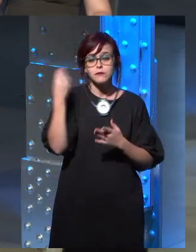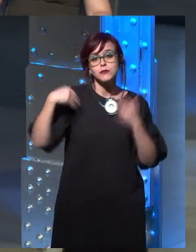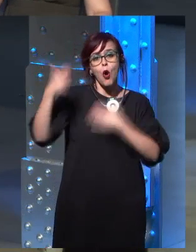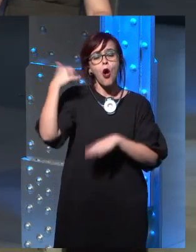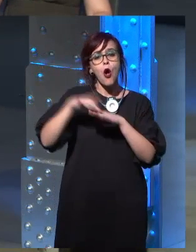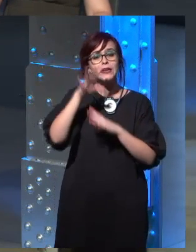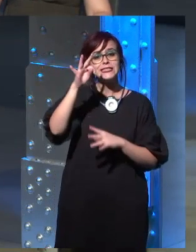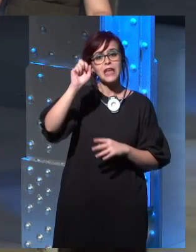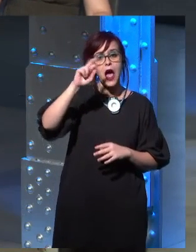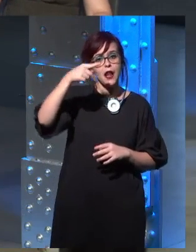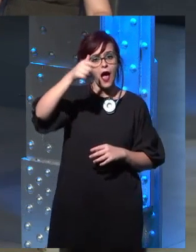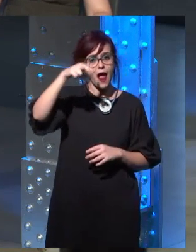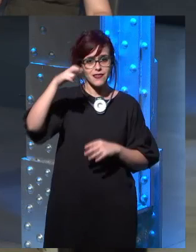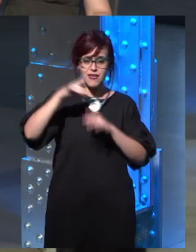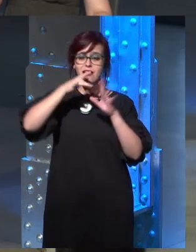Hello. Can you hear us?